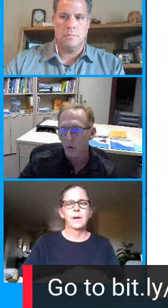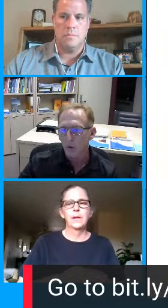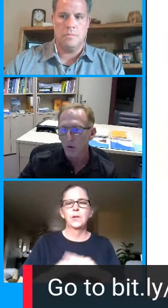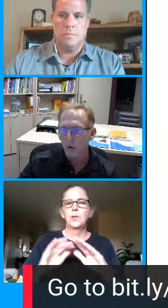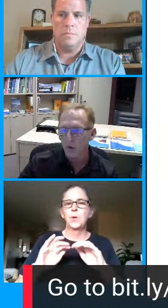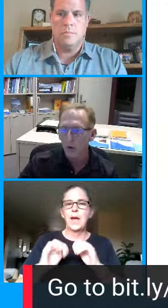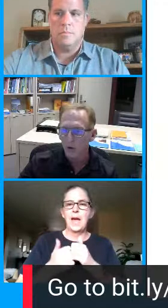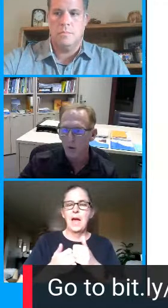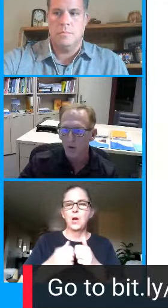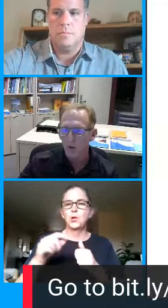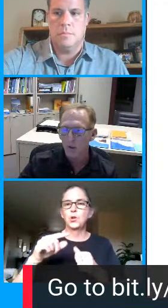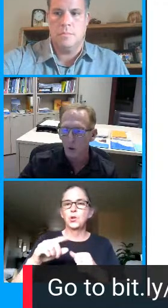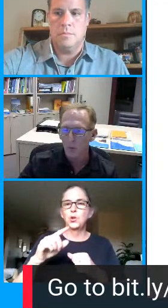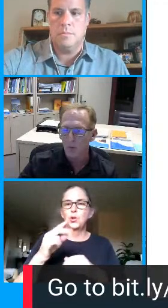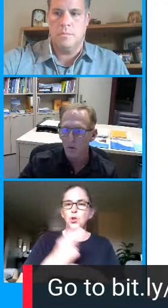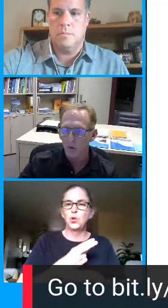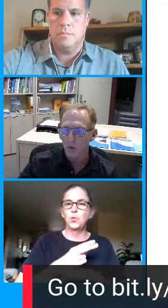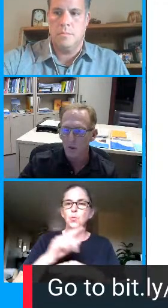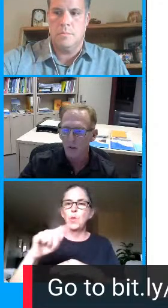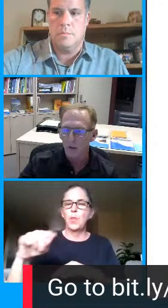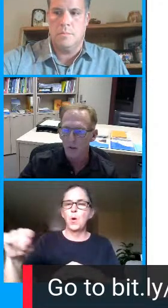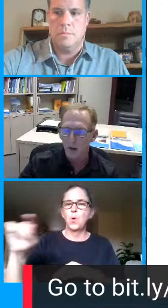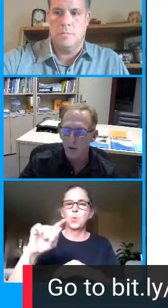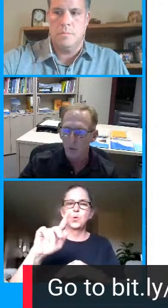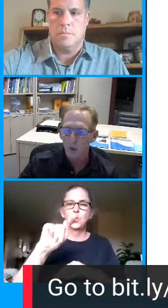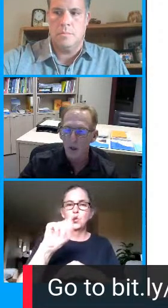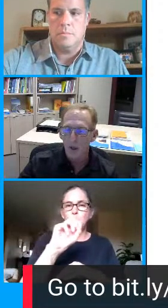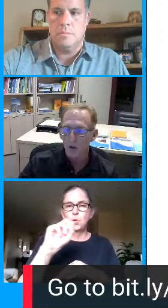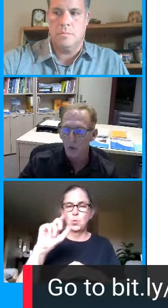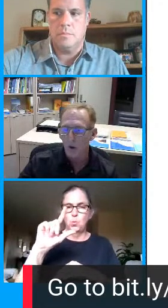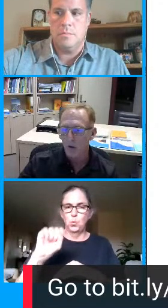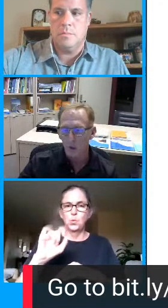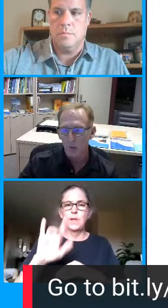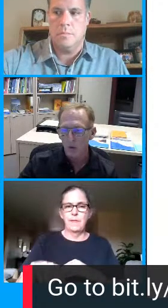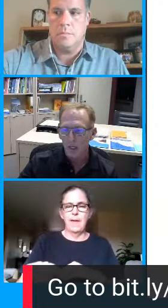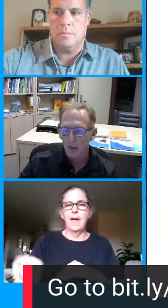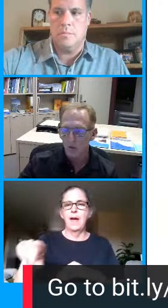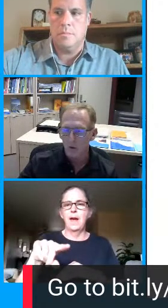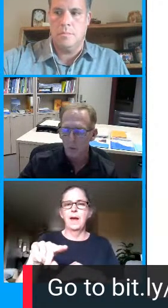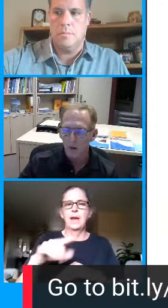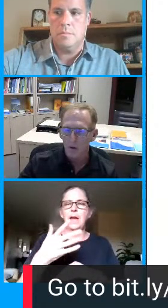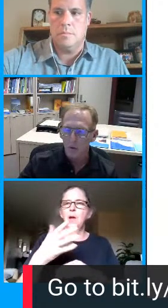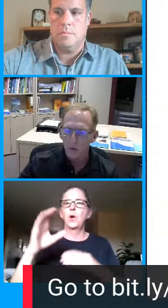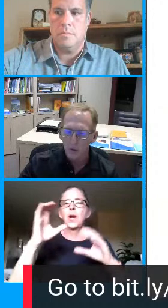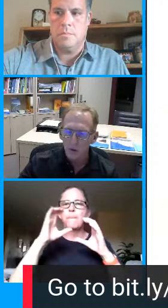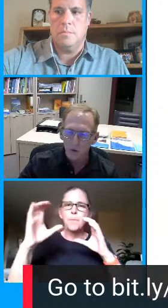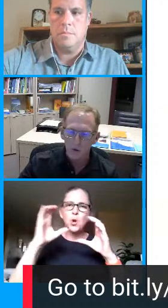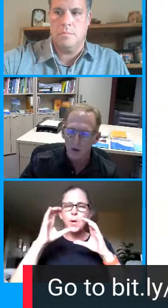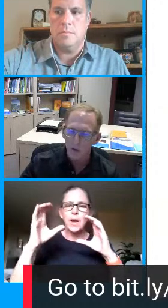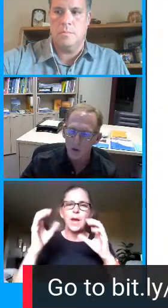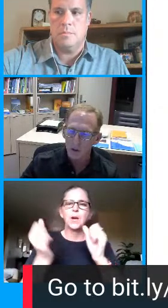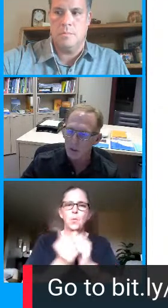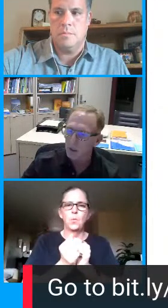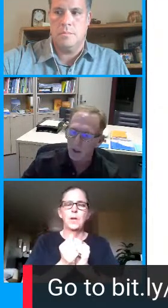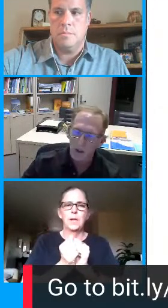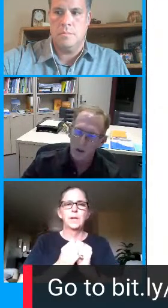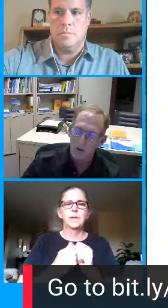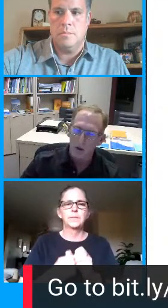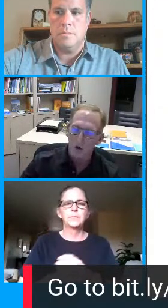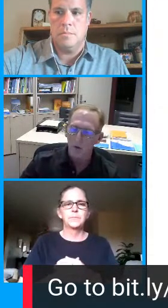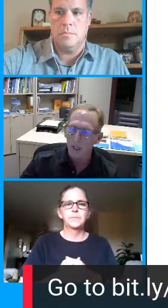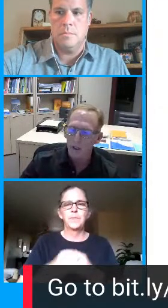use those tools to do those things that they normally would do in the classroom as well as communicating to our parents so really just leveraging